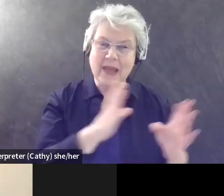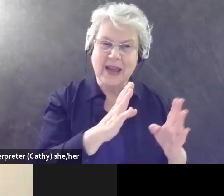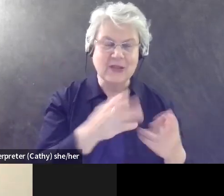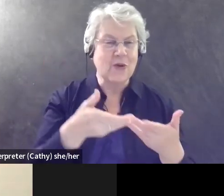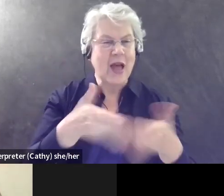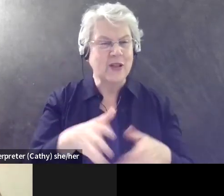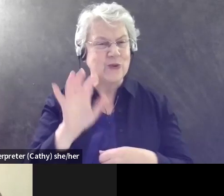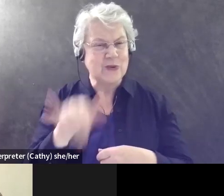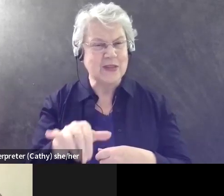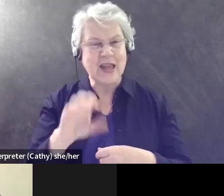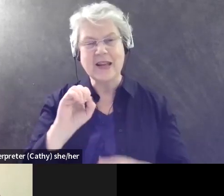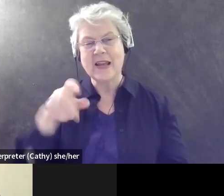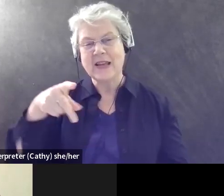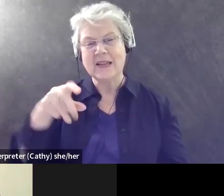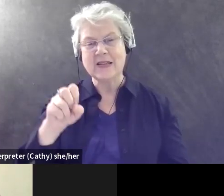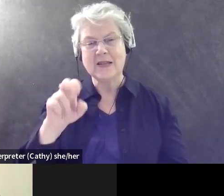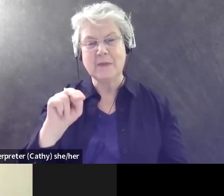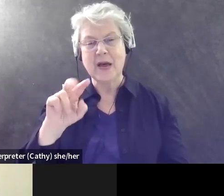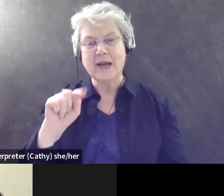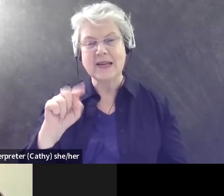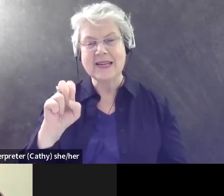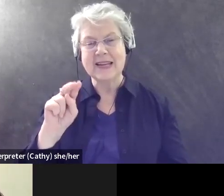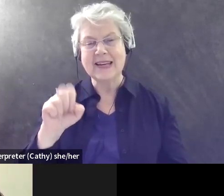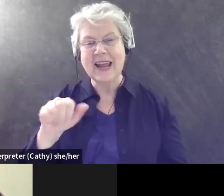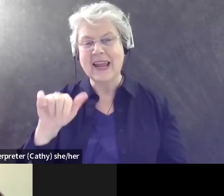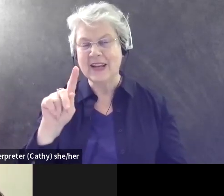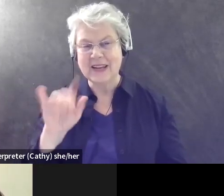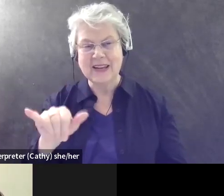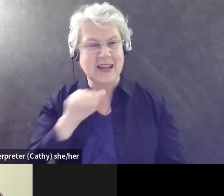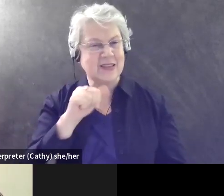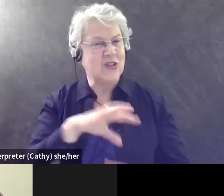It's something that doesn't, it's not part of my world.